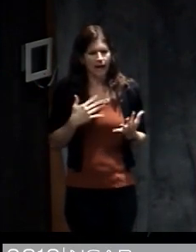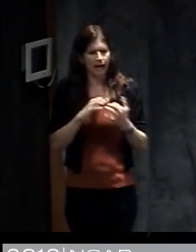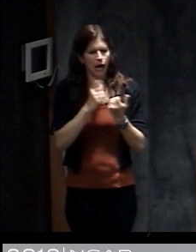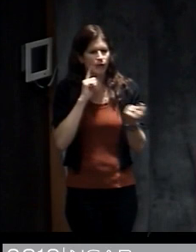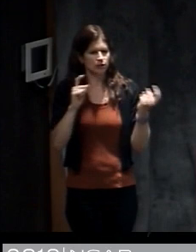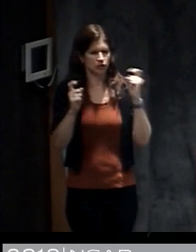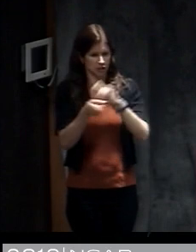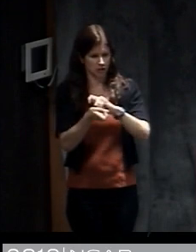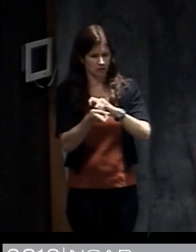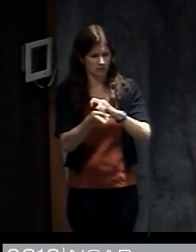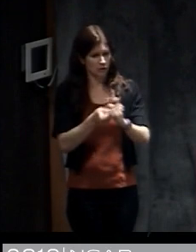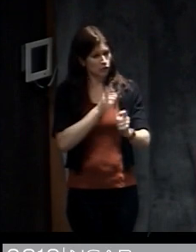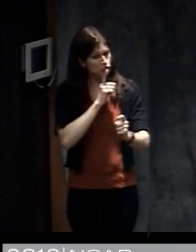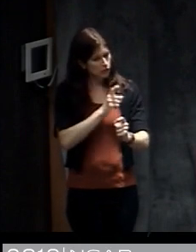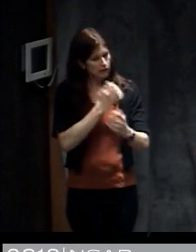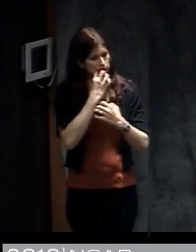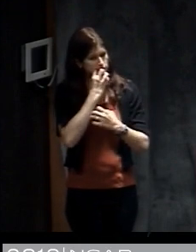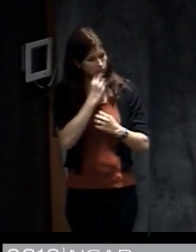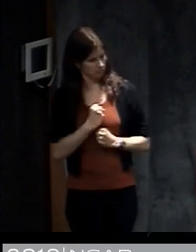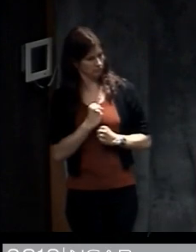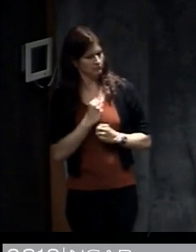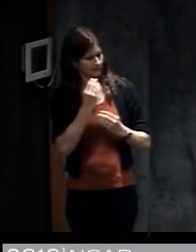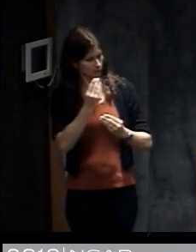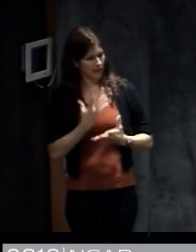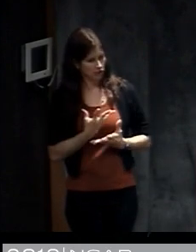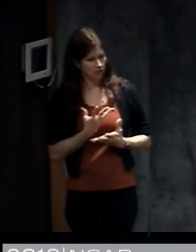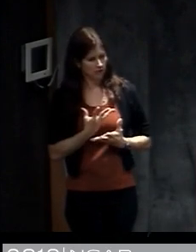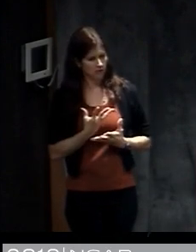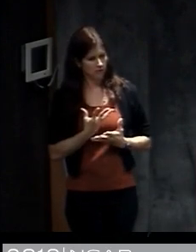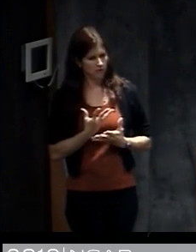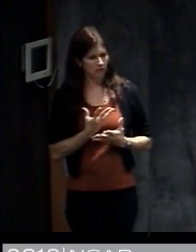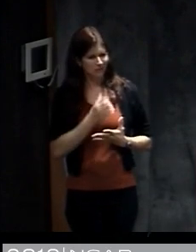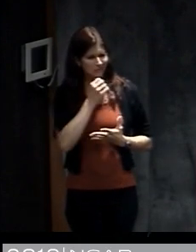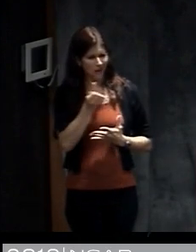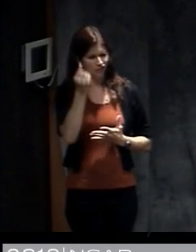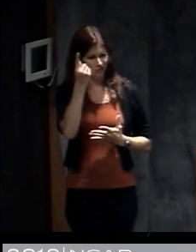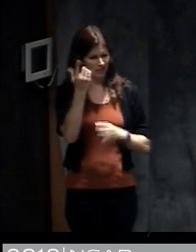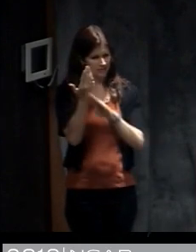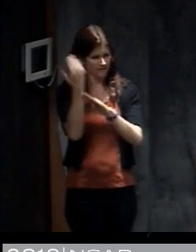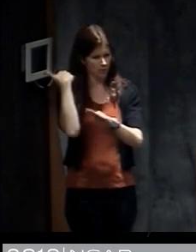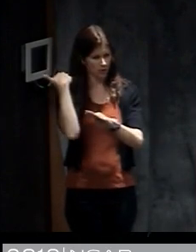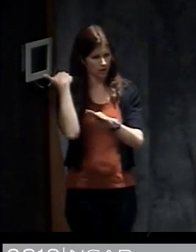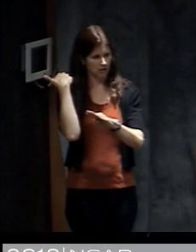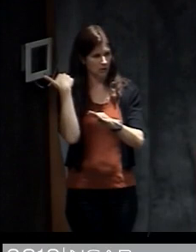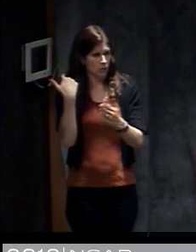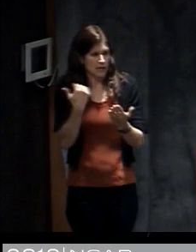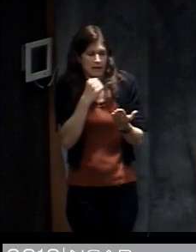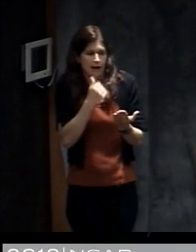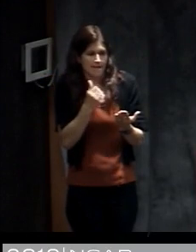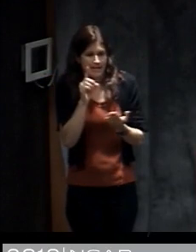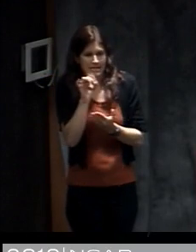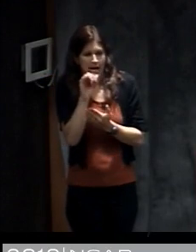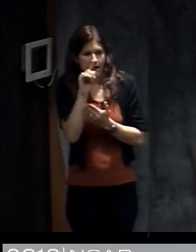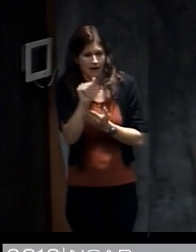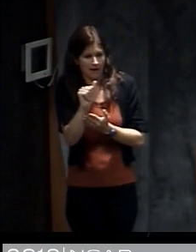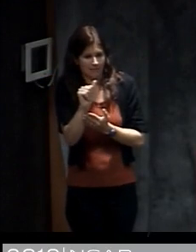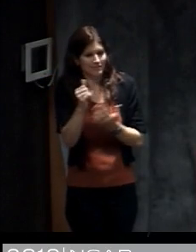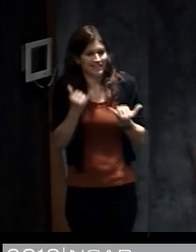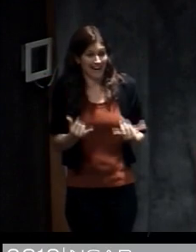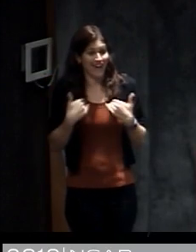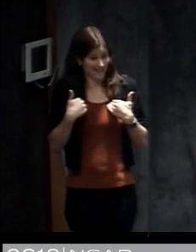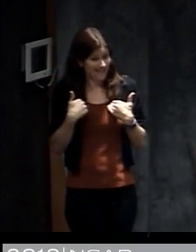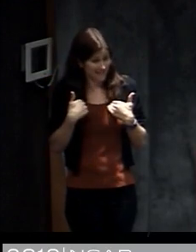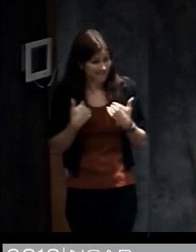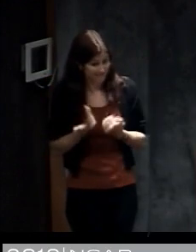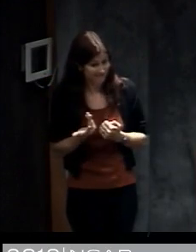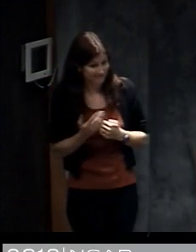this data is really rich as far as providing us a lens to things that we couldn't really understand very well before because we just didn't have the data to understand it other than a few people here and